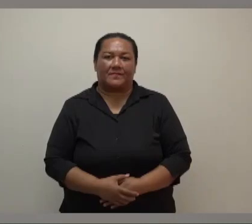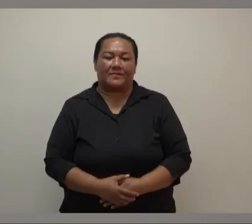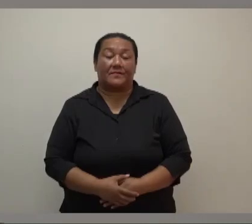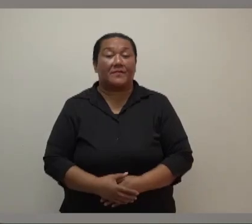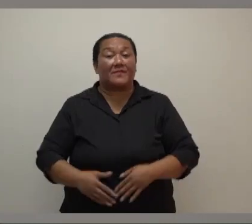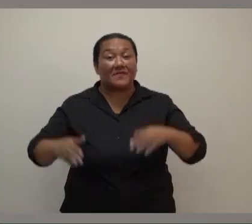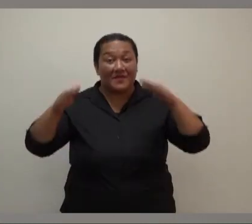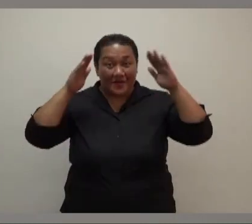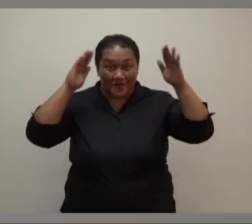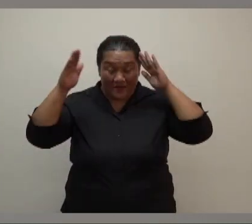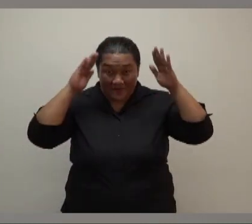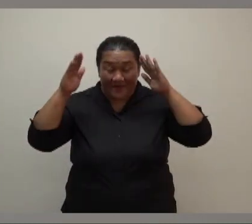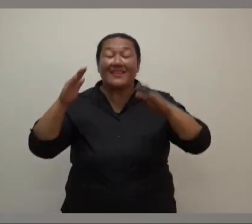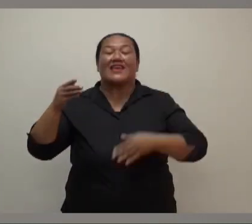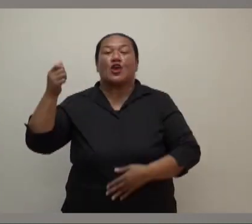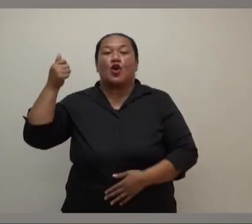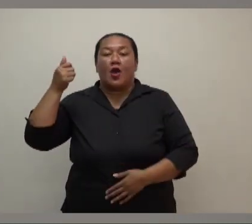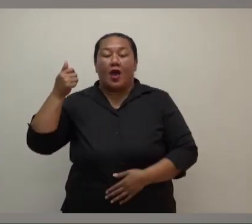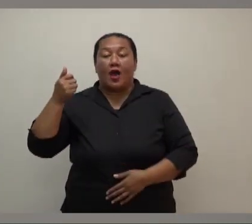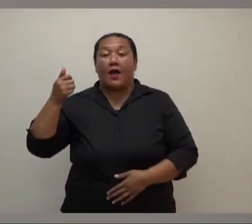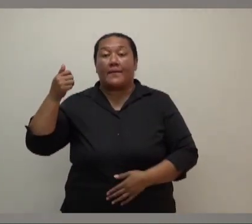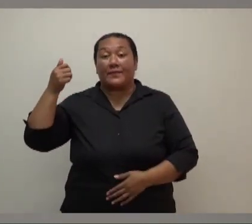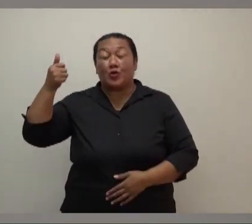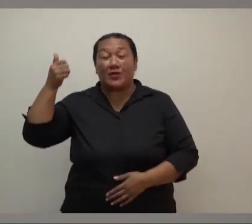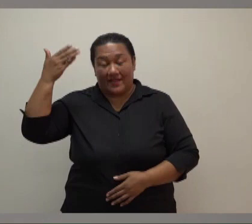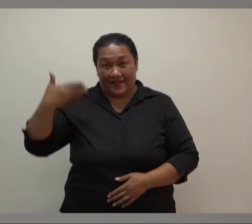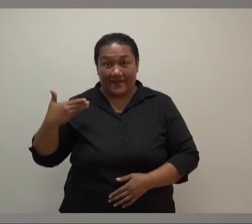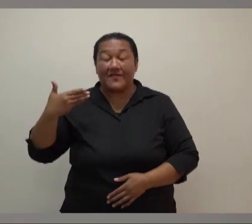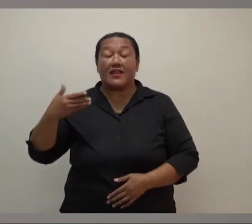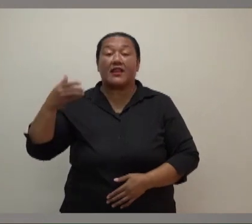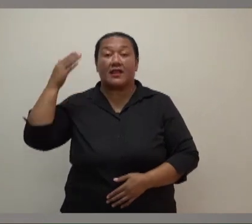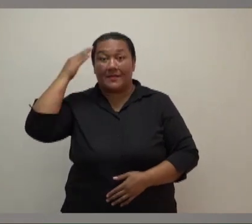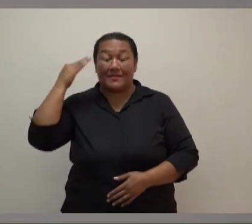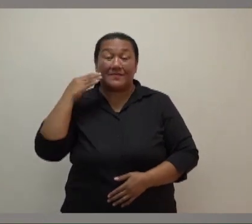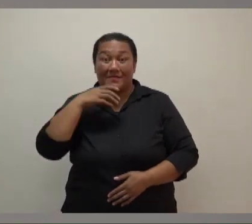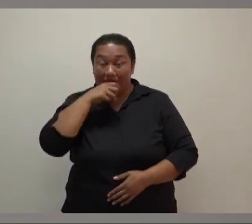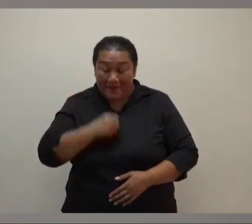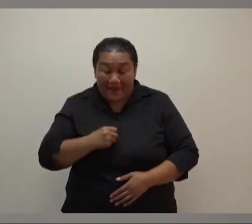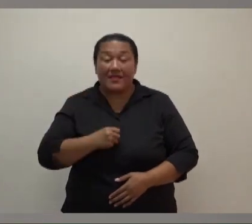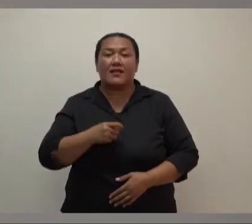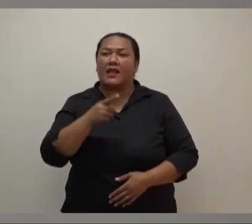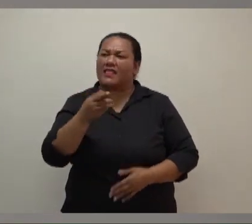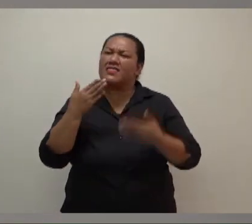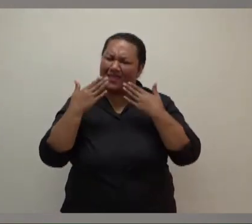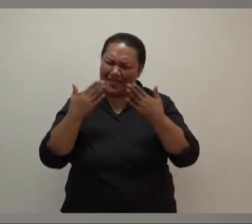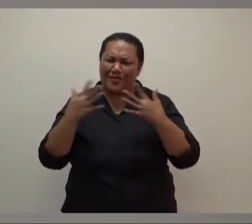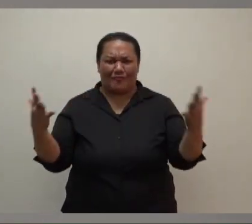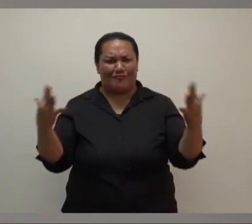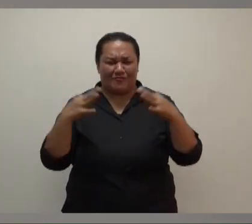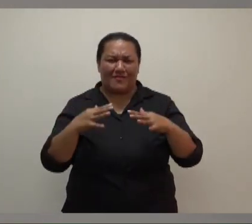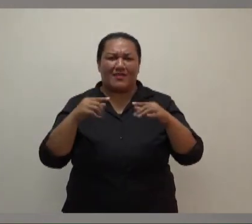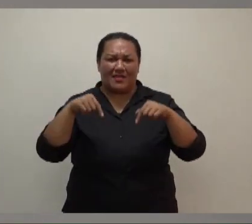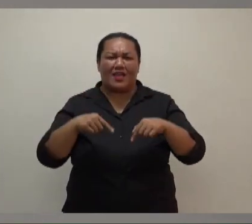Buluvinakana, good evening ladies and gentlemen. Thank you for being here with us. We are sure most of us have heard and probably felt